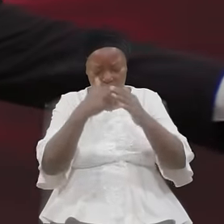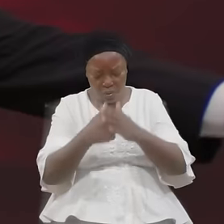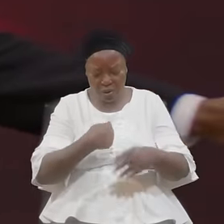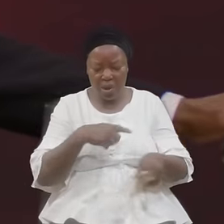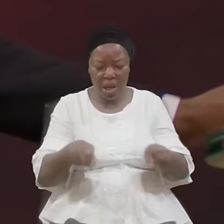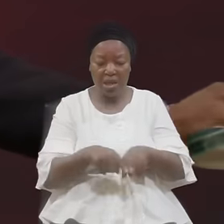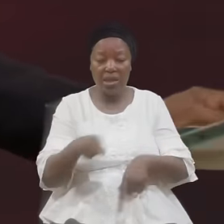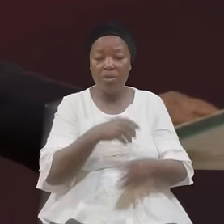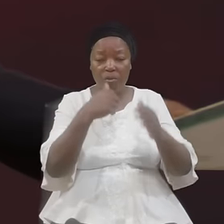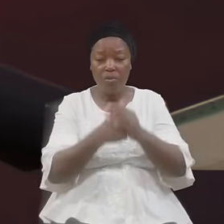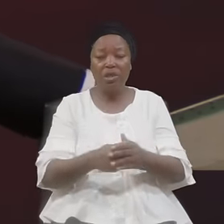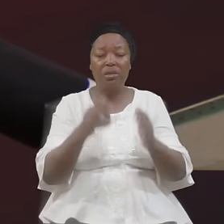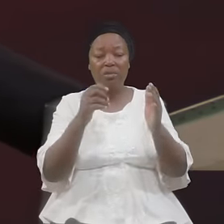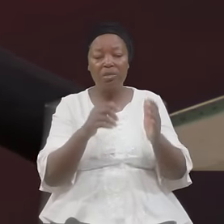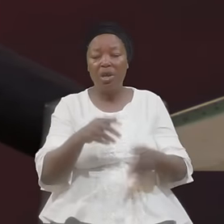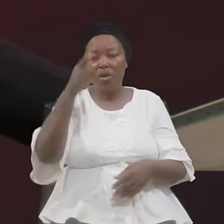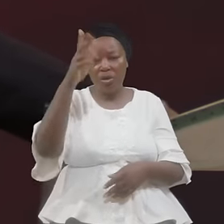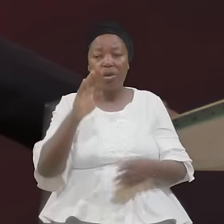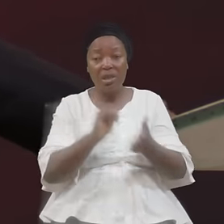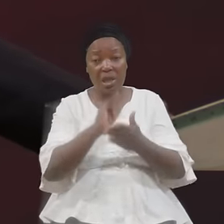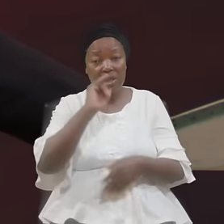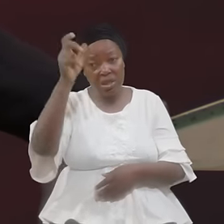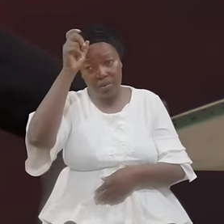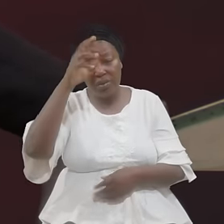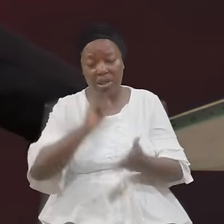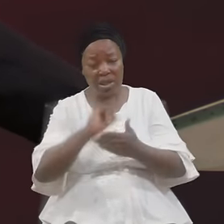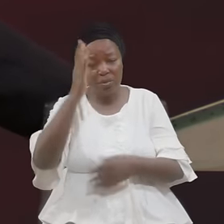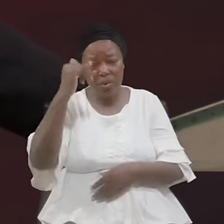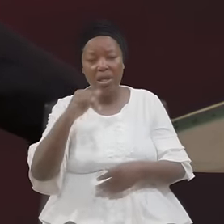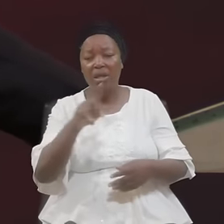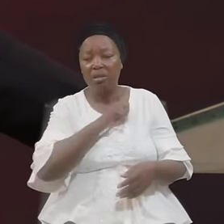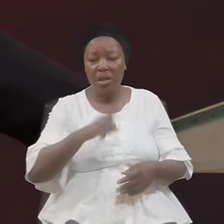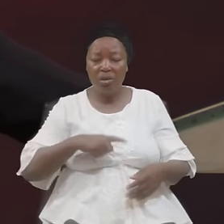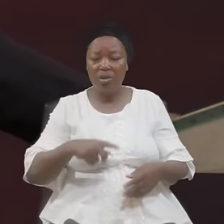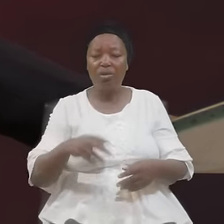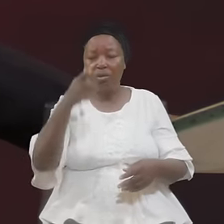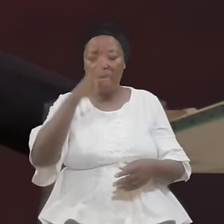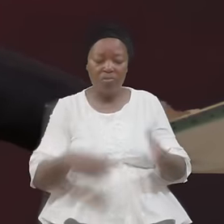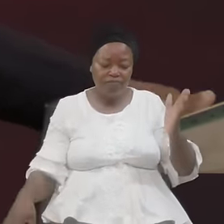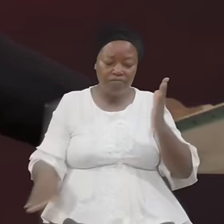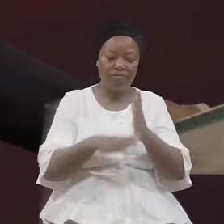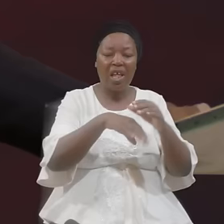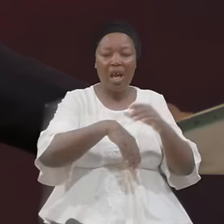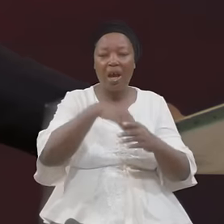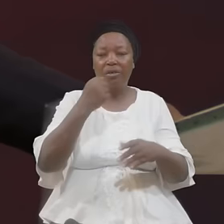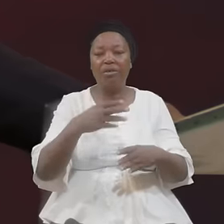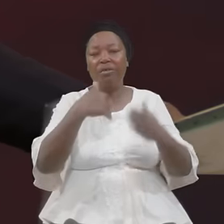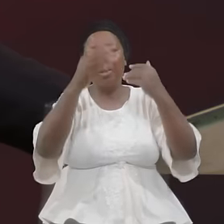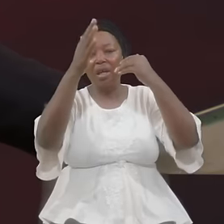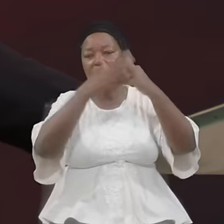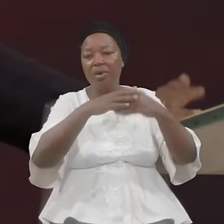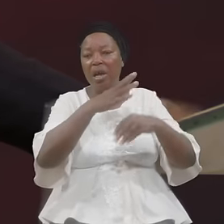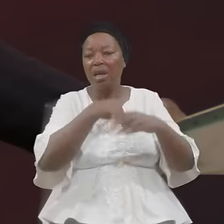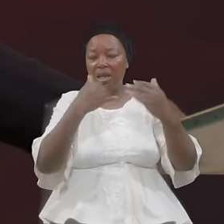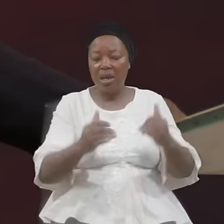That's Lucifer That's what Drove him Out of heaven And now Hell Is prepared